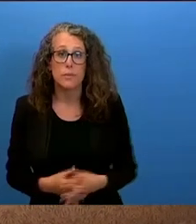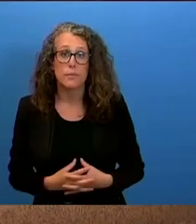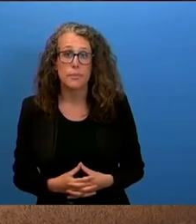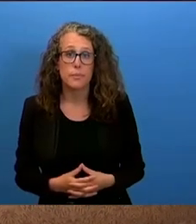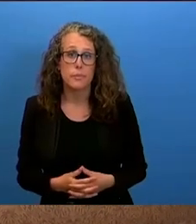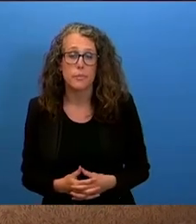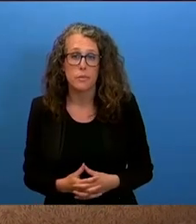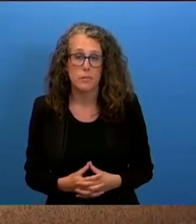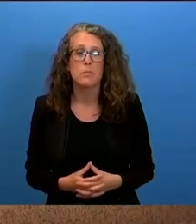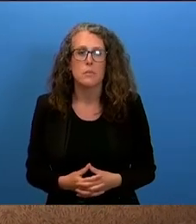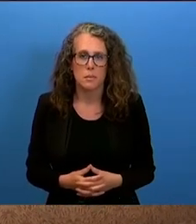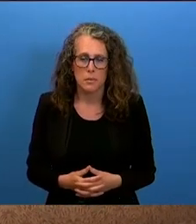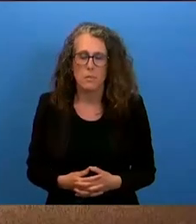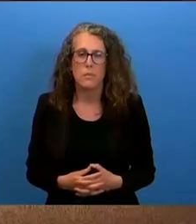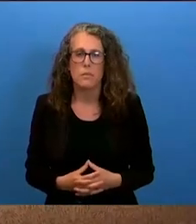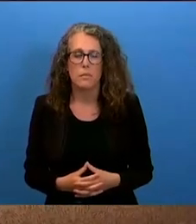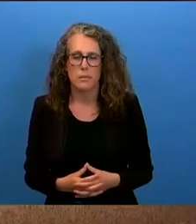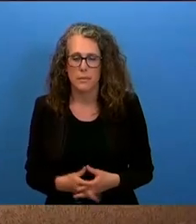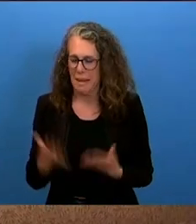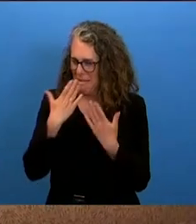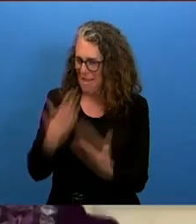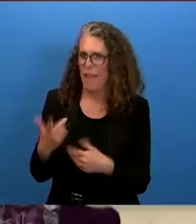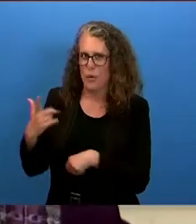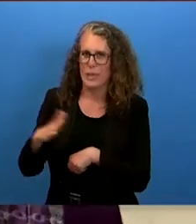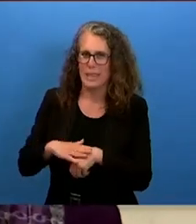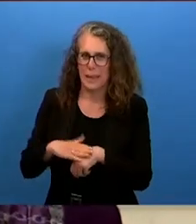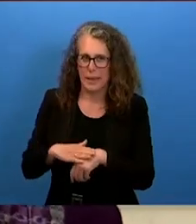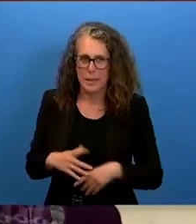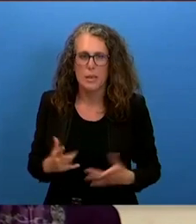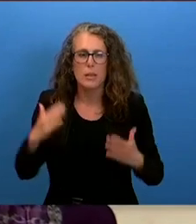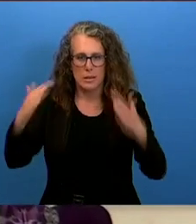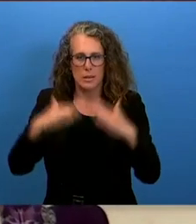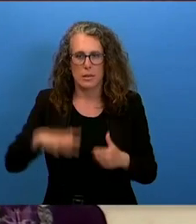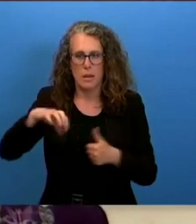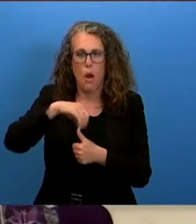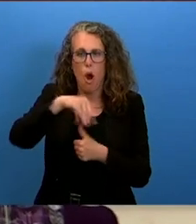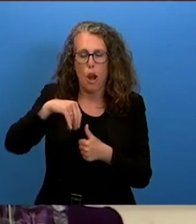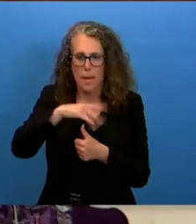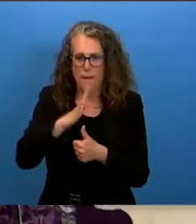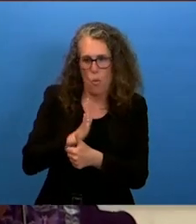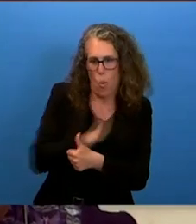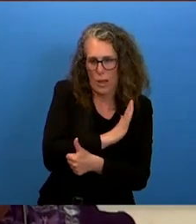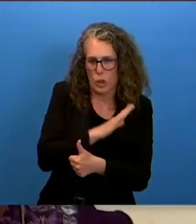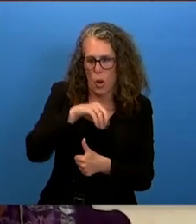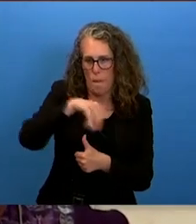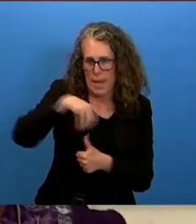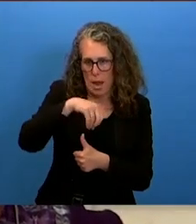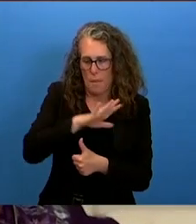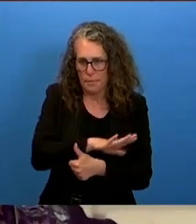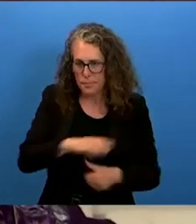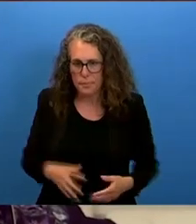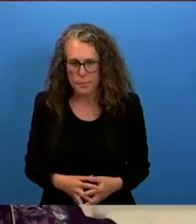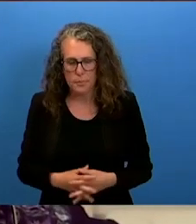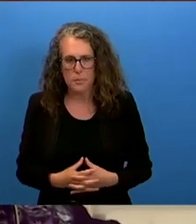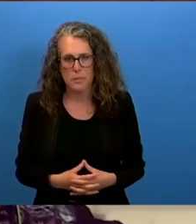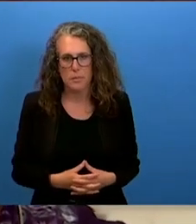thank you for your statement next speaker is assembly of armenians of western armenia amenak apra